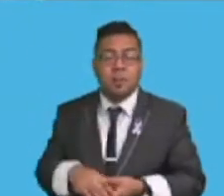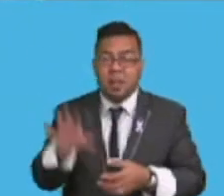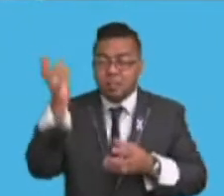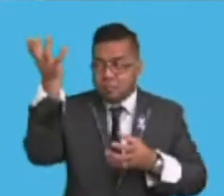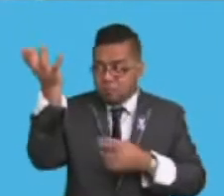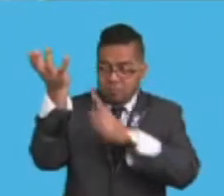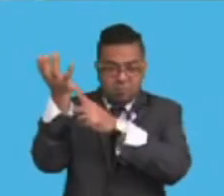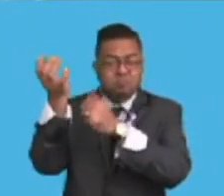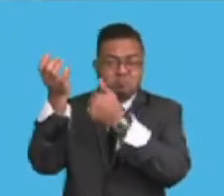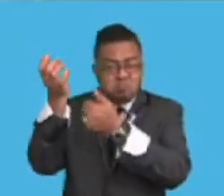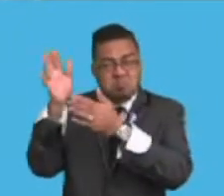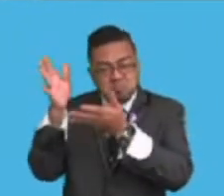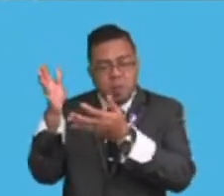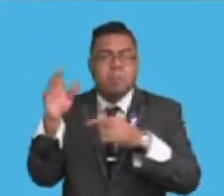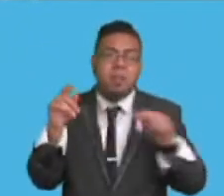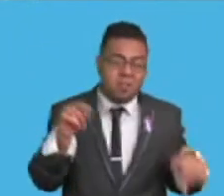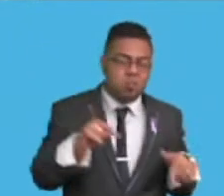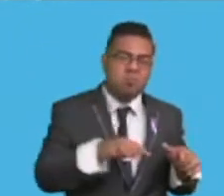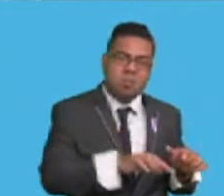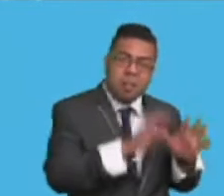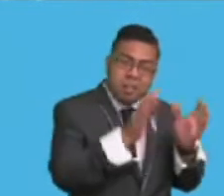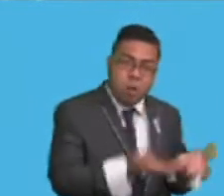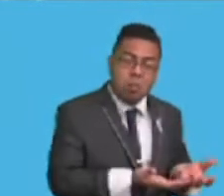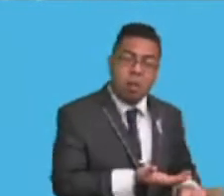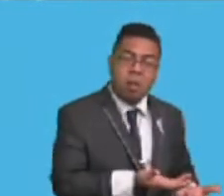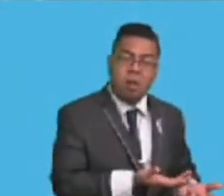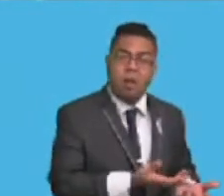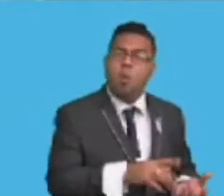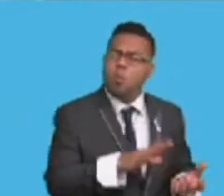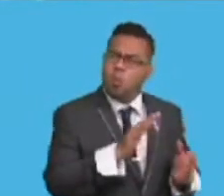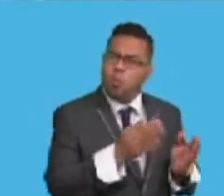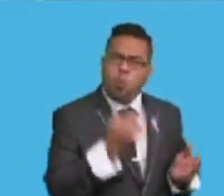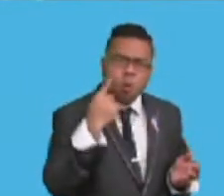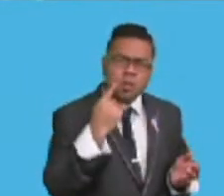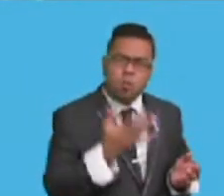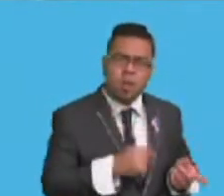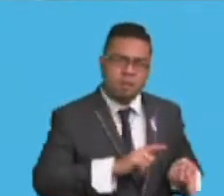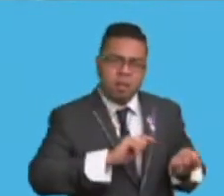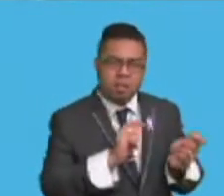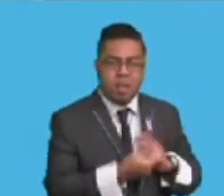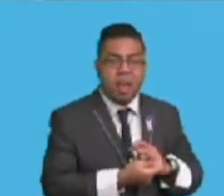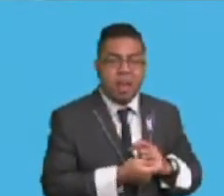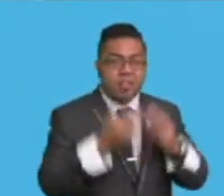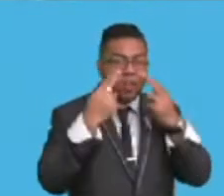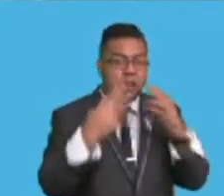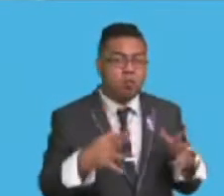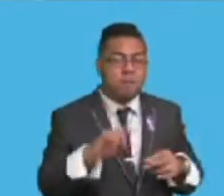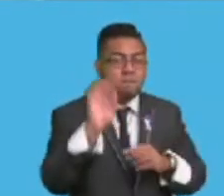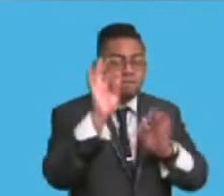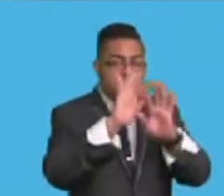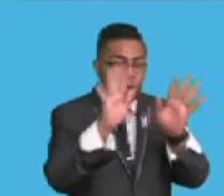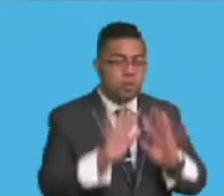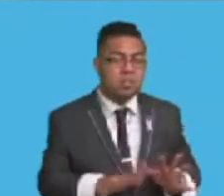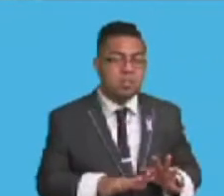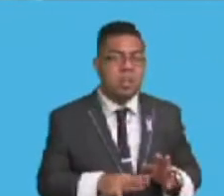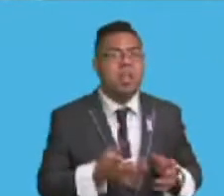is basically land degradation due to conversion of nature forest into